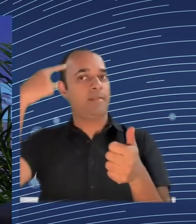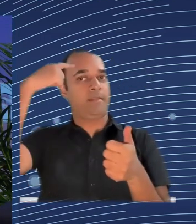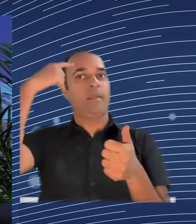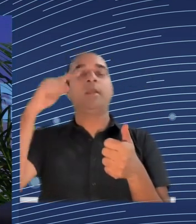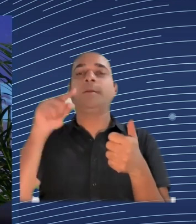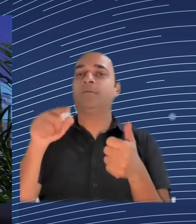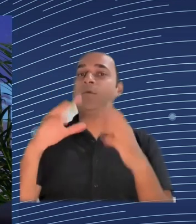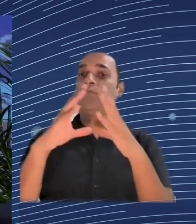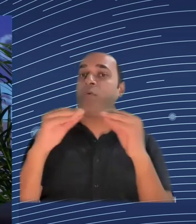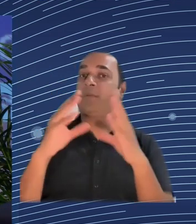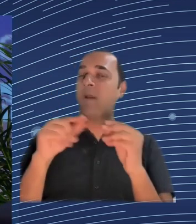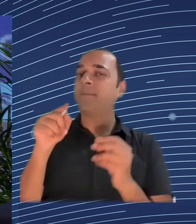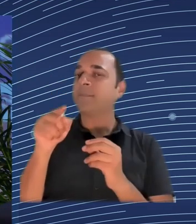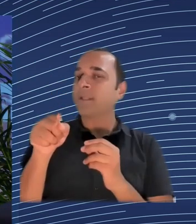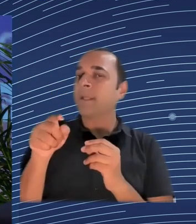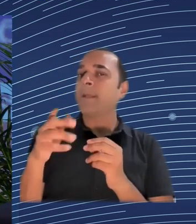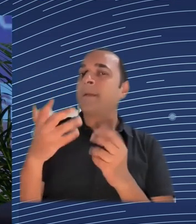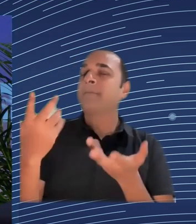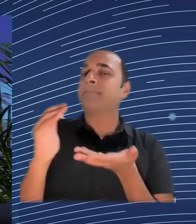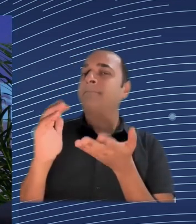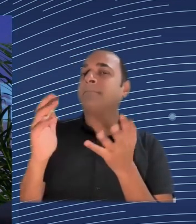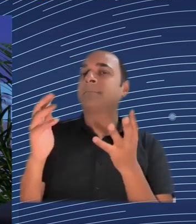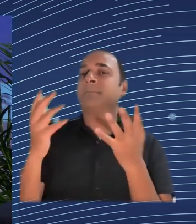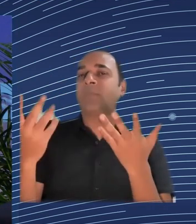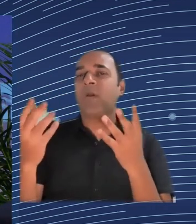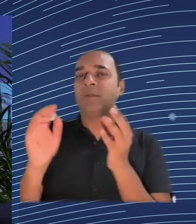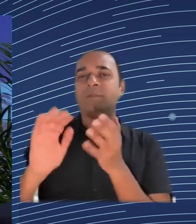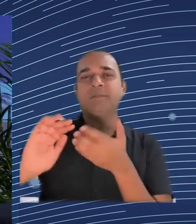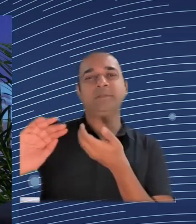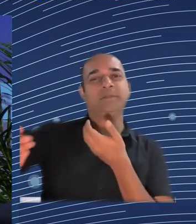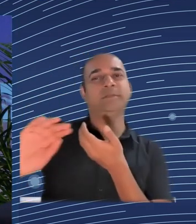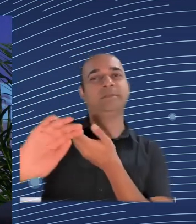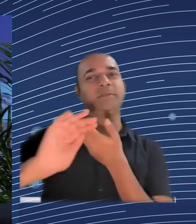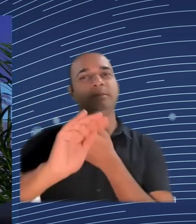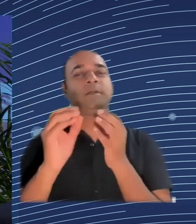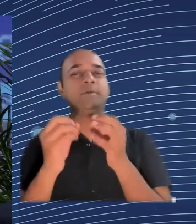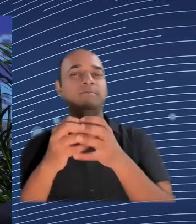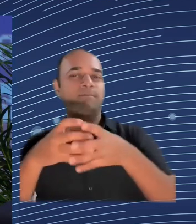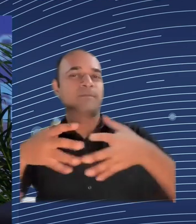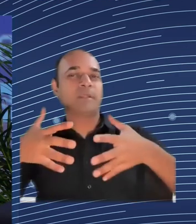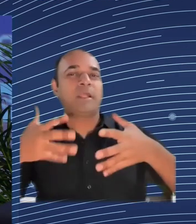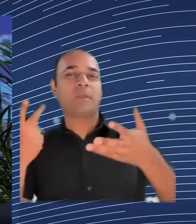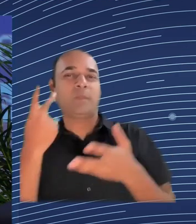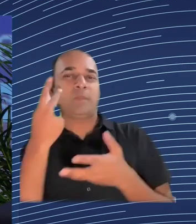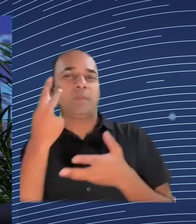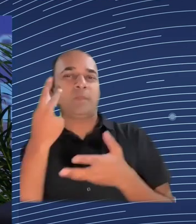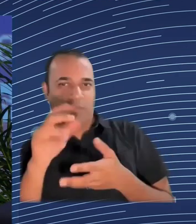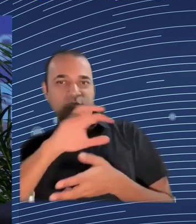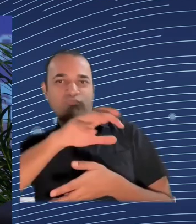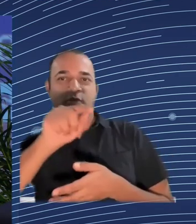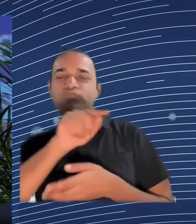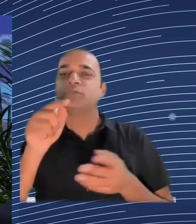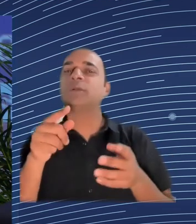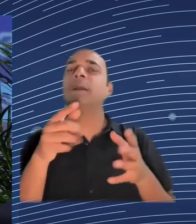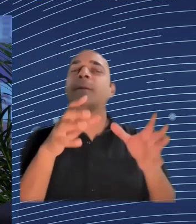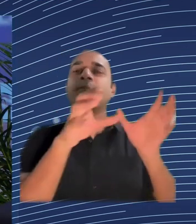close some of the gap. We will see it's just in the early stages. I'm not here telling that we shouldn't have national programs or national authorities be